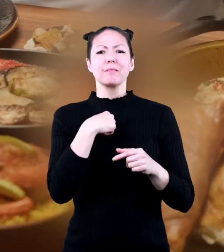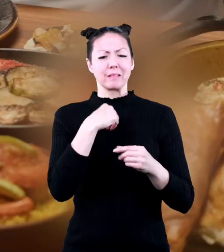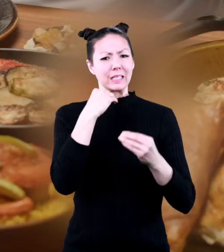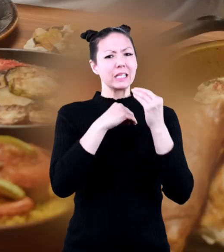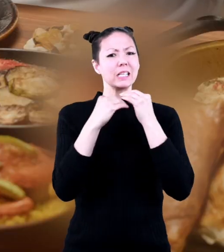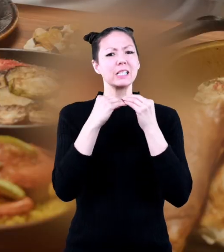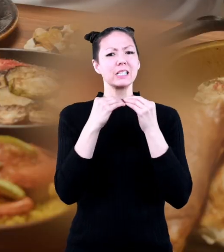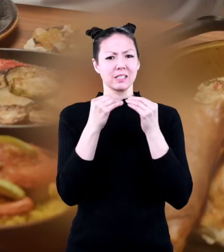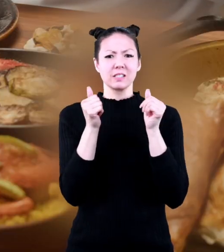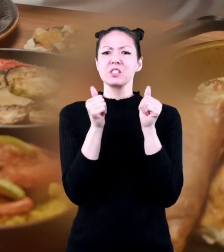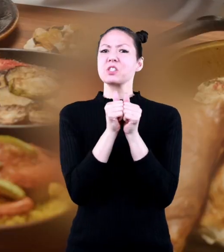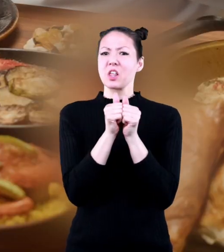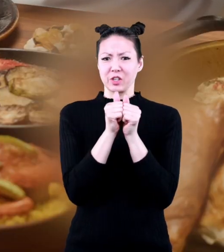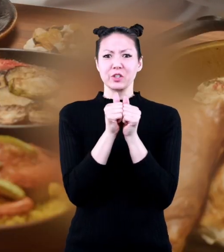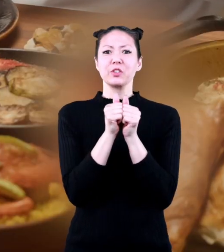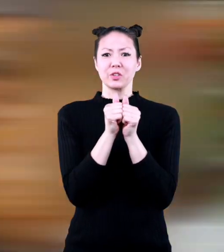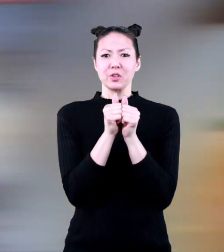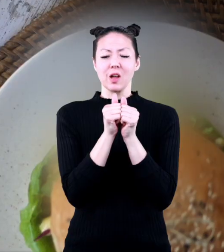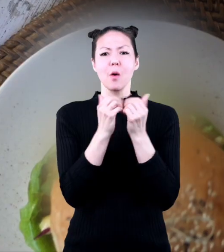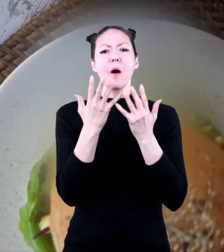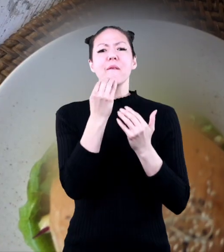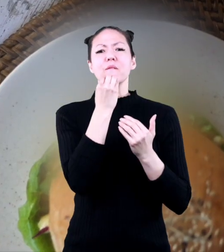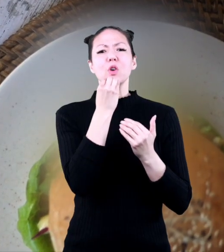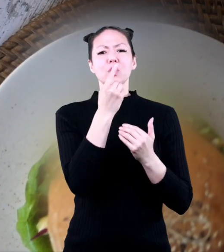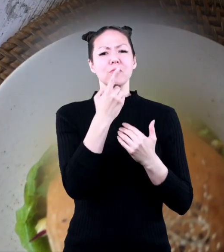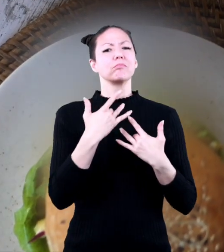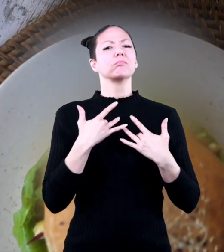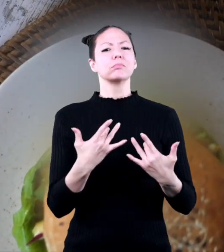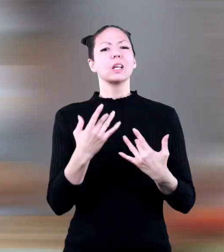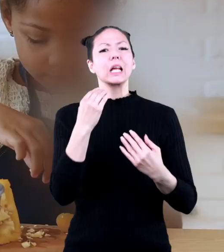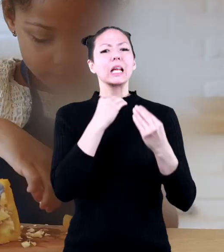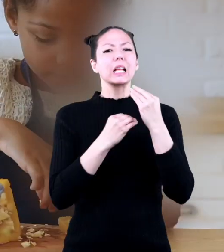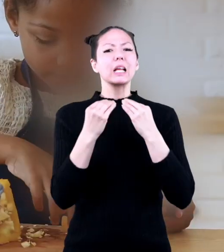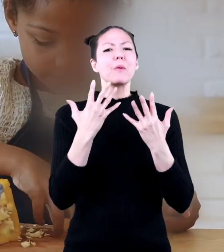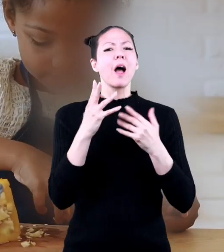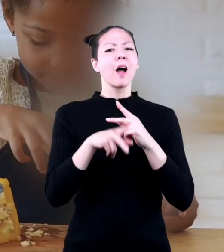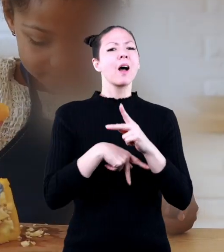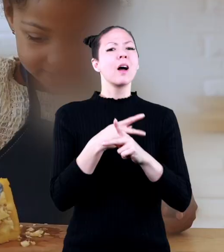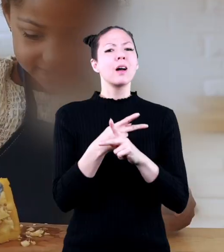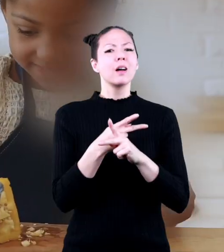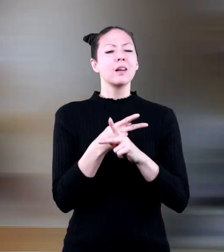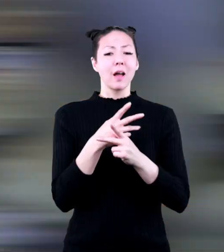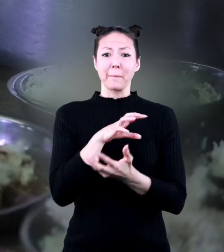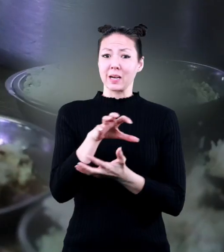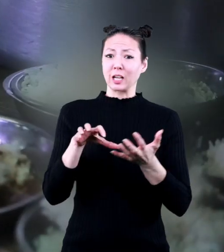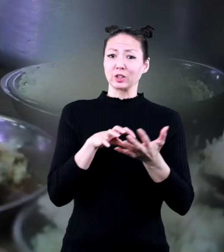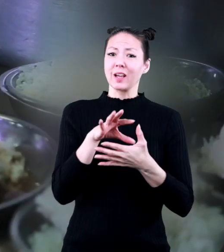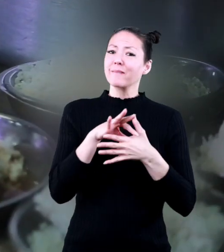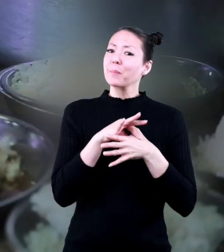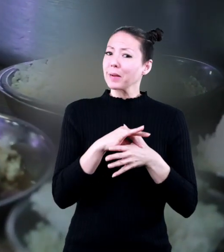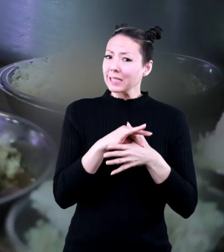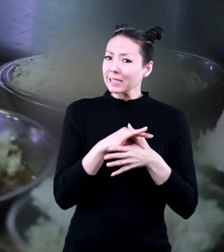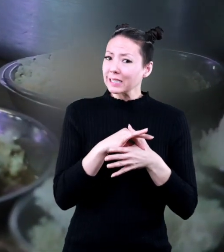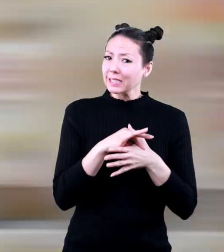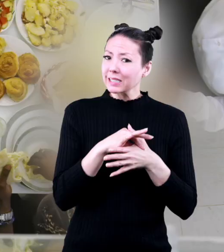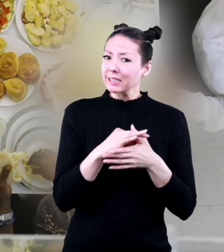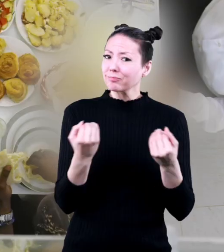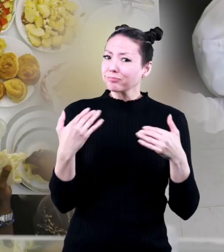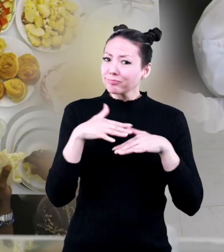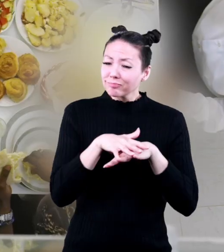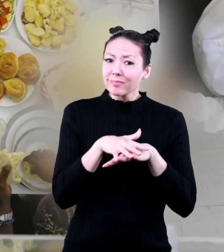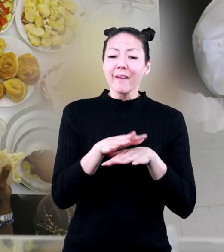we are eating dinner together. What types of food do you usually eat? It might be a combination of